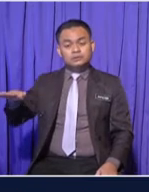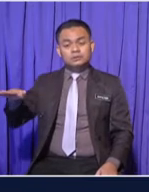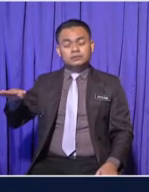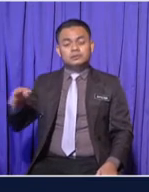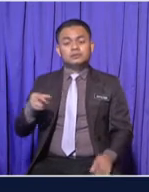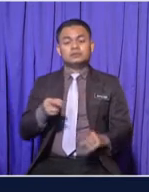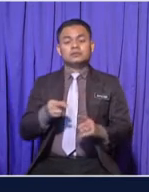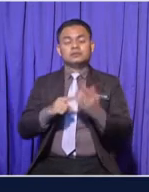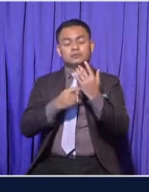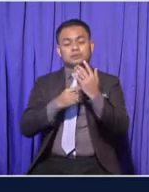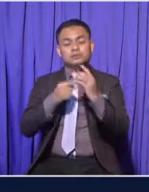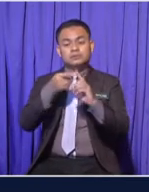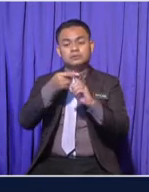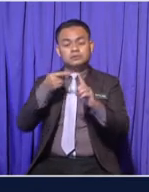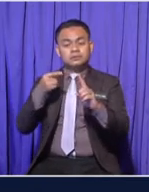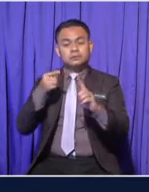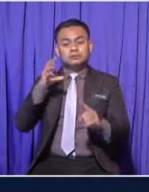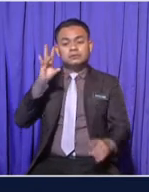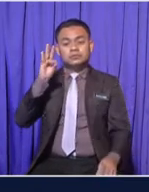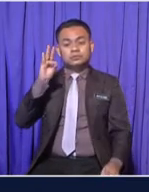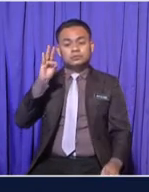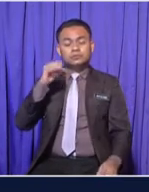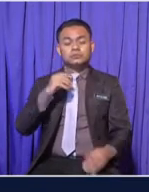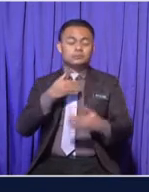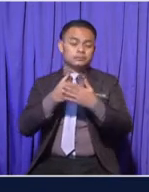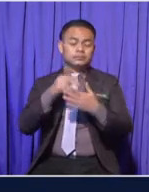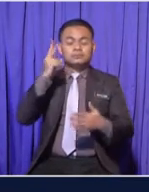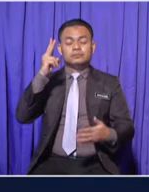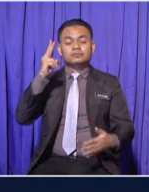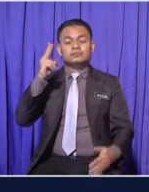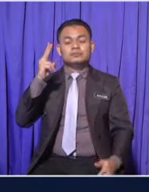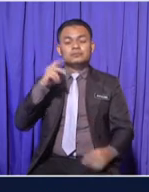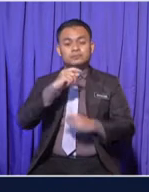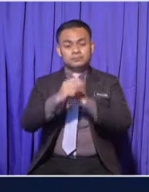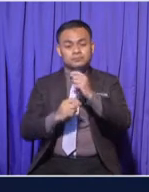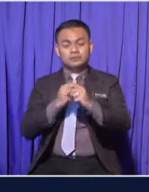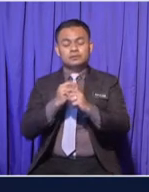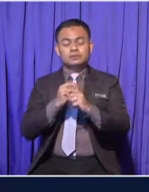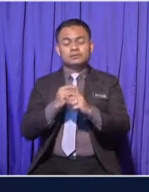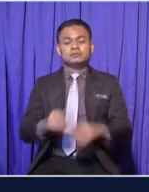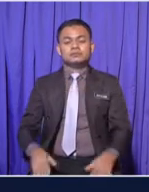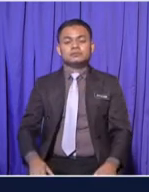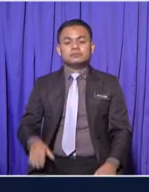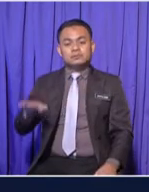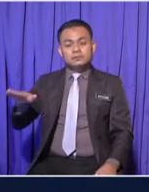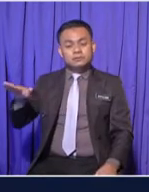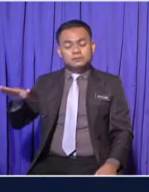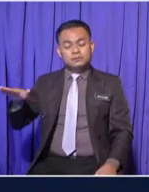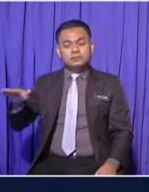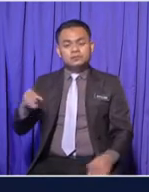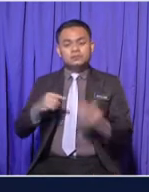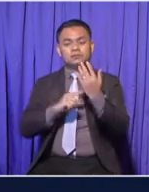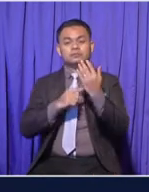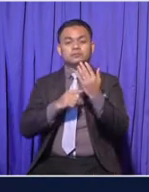from 7 to 12 years old The child start going to primary school